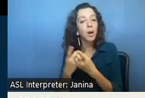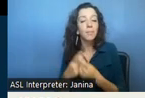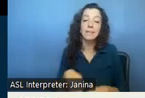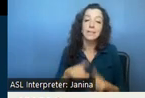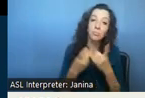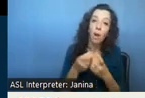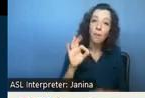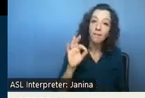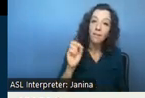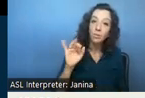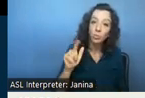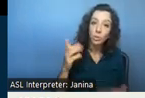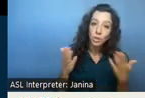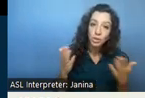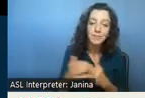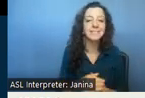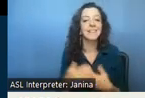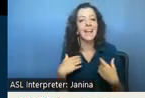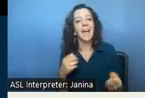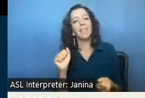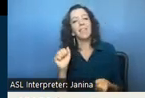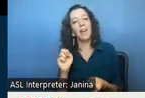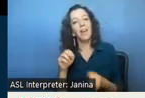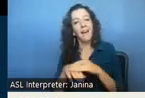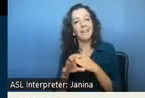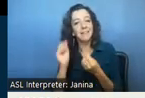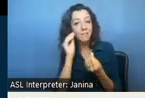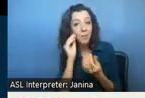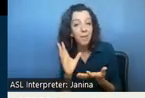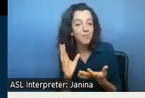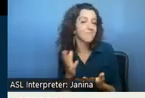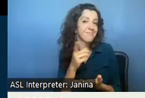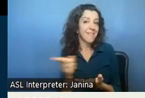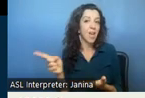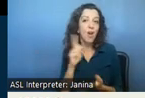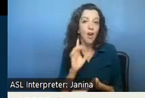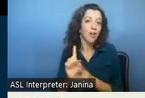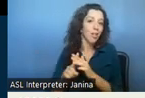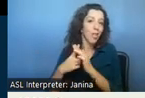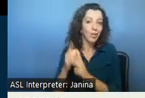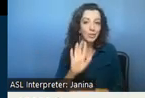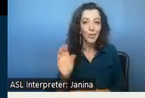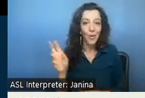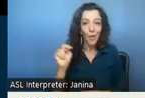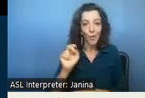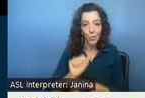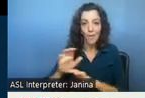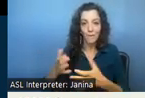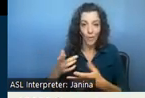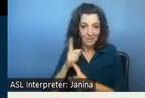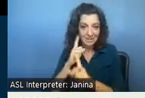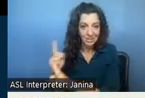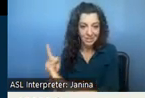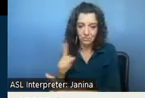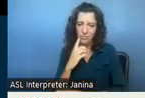services and health care access and information who are also launching their own workforce initiatives it really is a partnership across